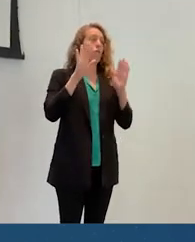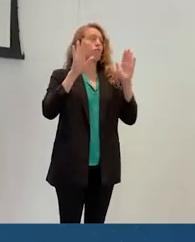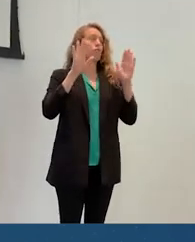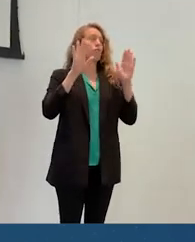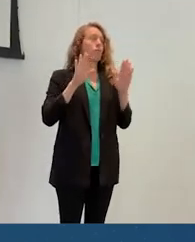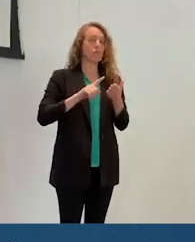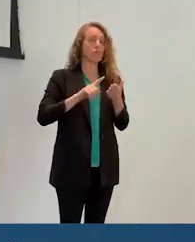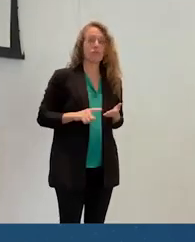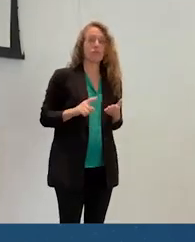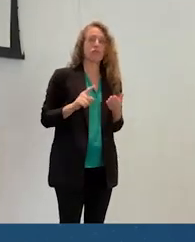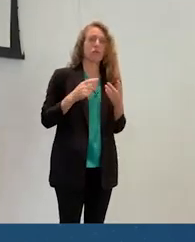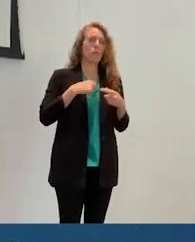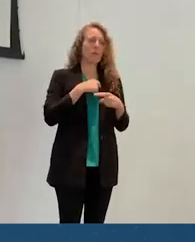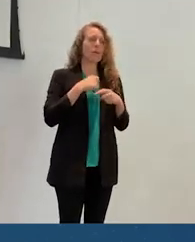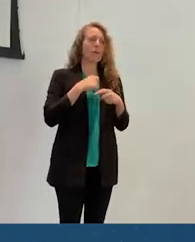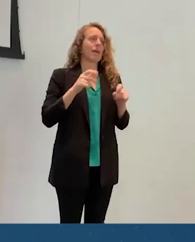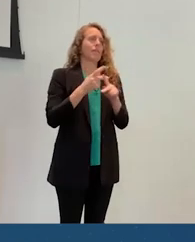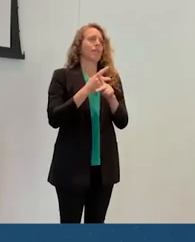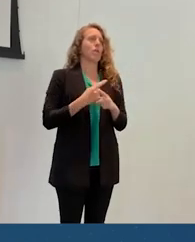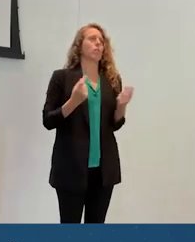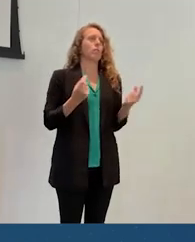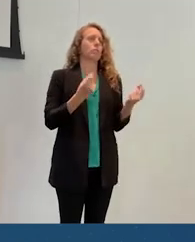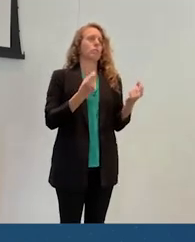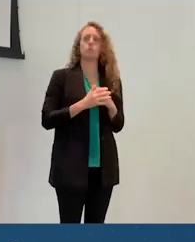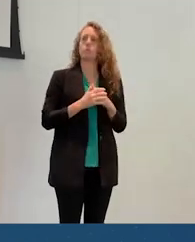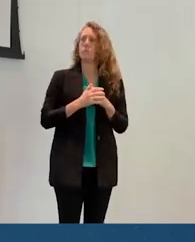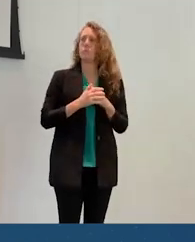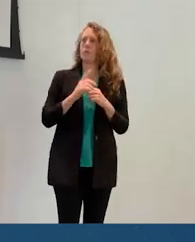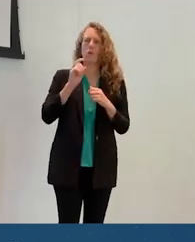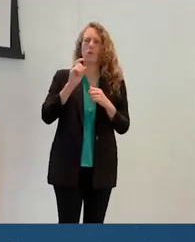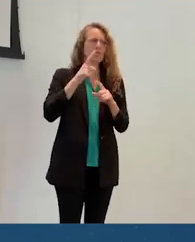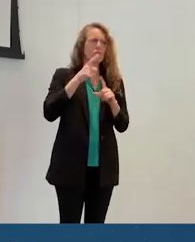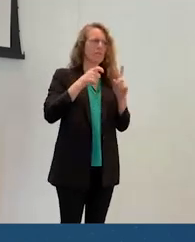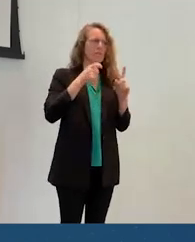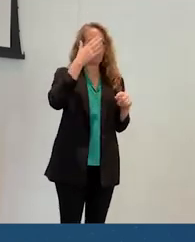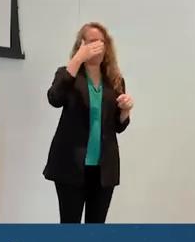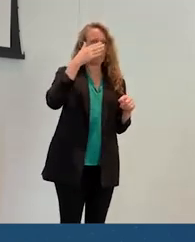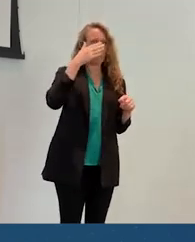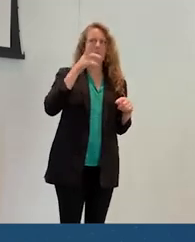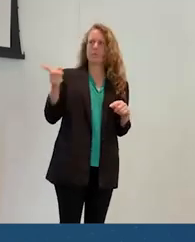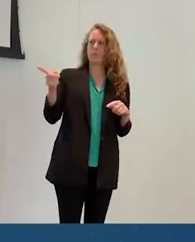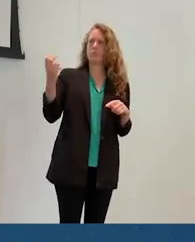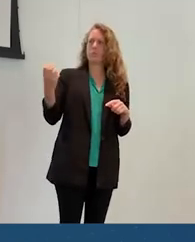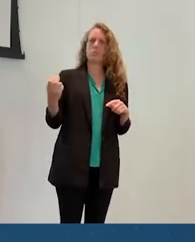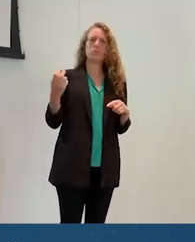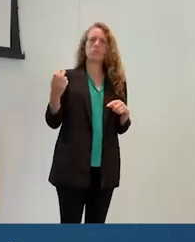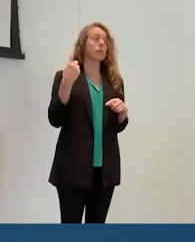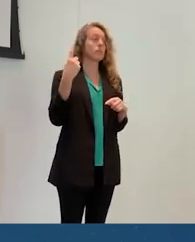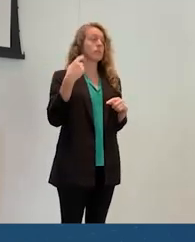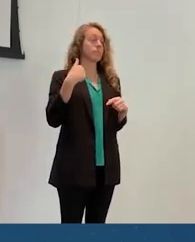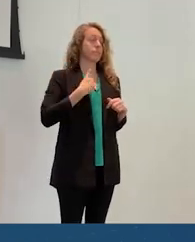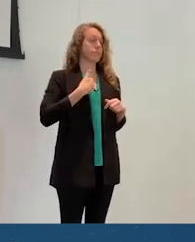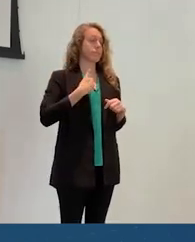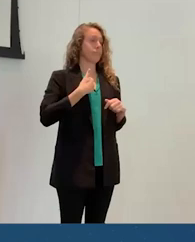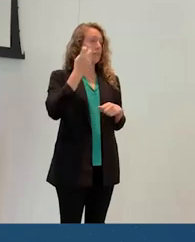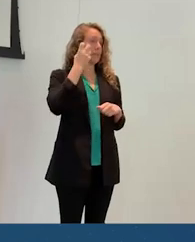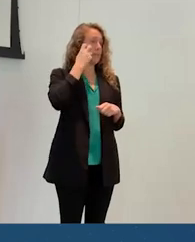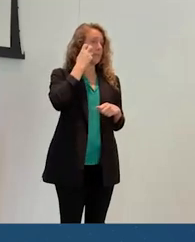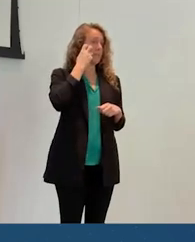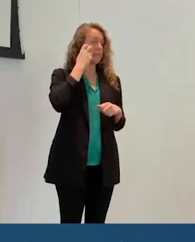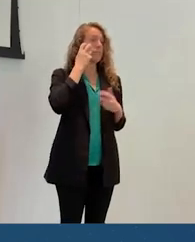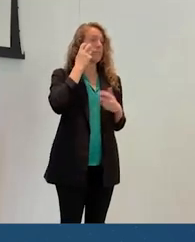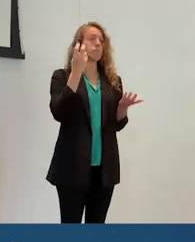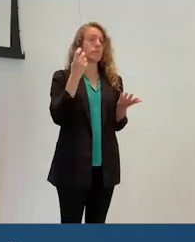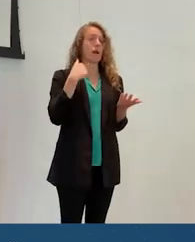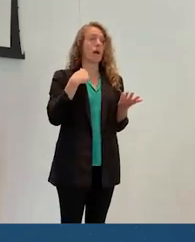get it where it needs to go. I think we had a question in the front. Sure. As somebody who's blind, I'm